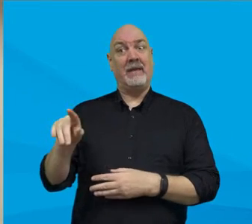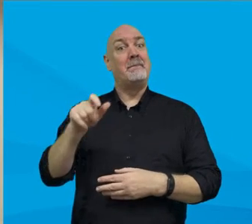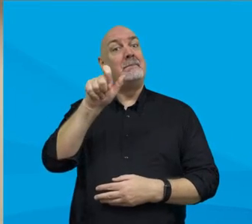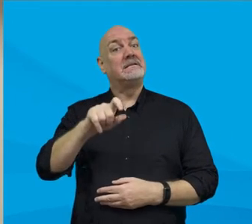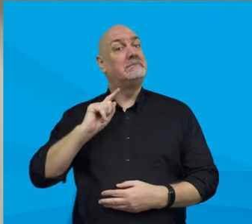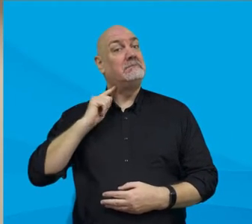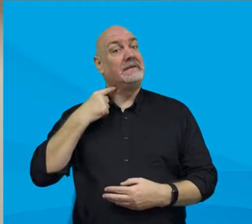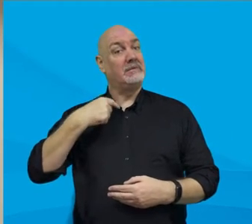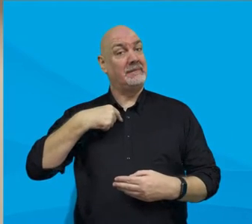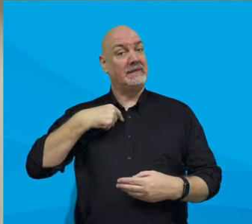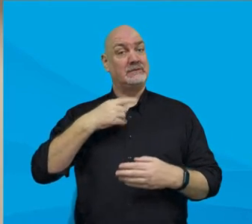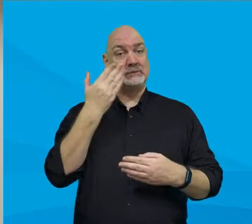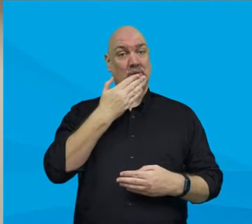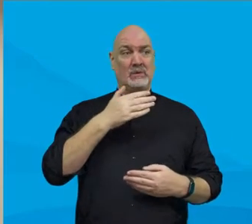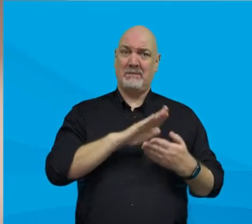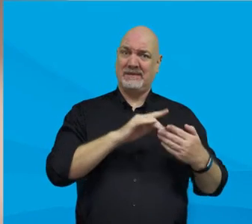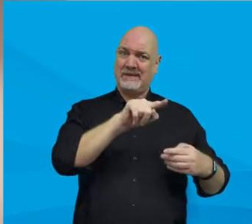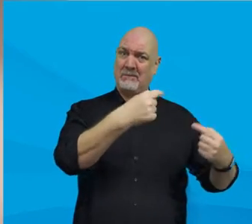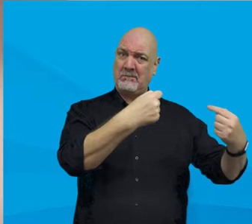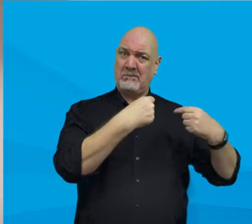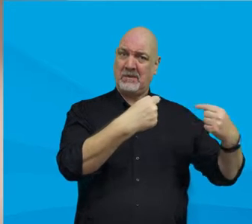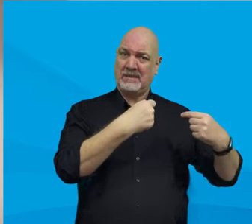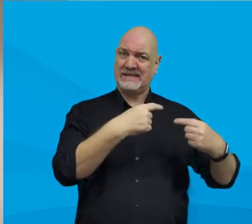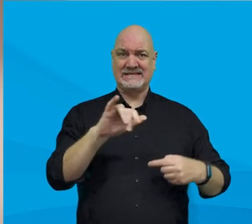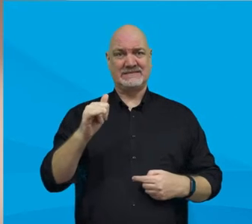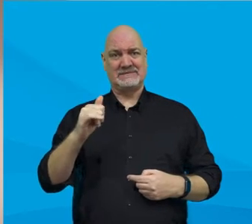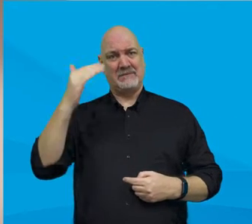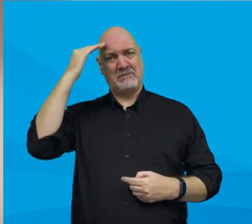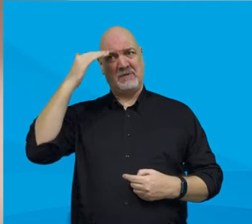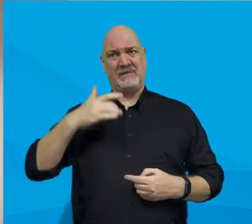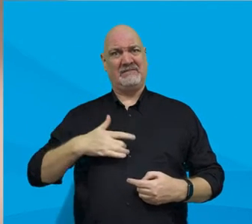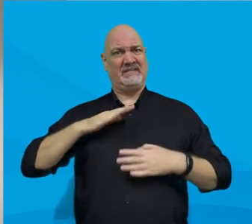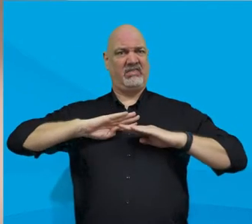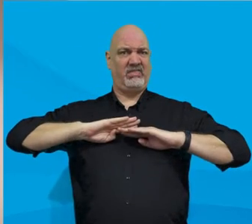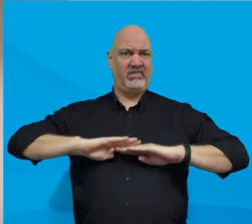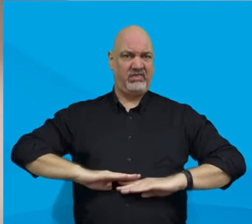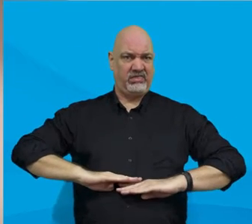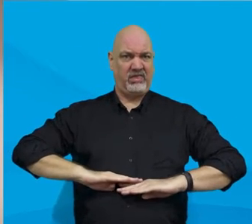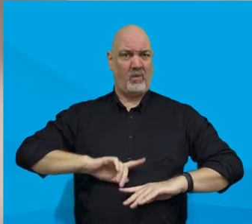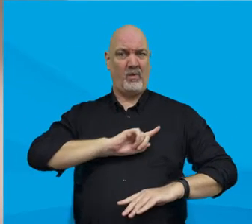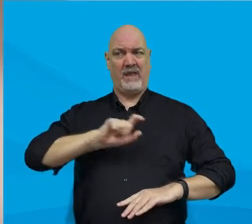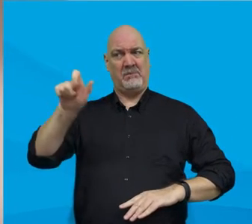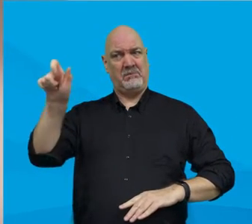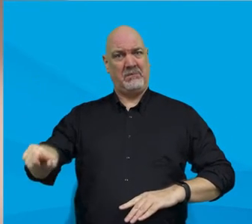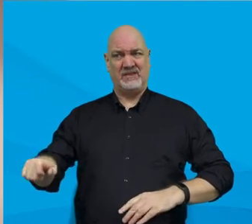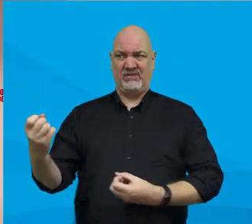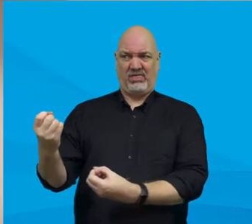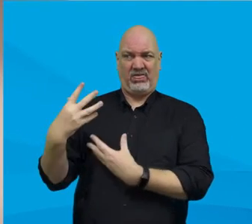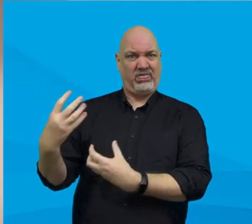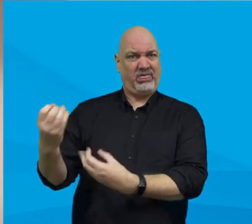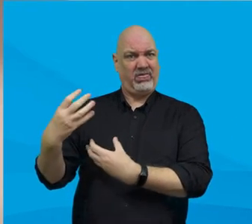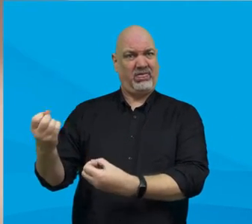mean to me at school it makes them a bully. Sometimes mummy feels really down about the patients that have been talking to her